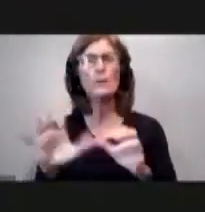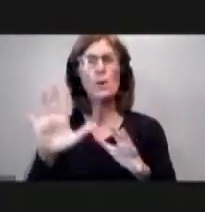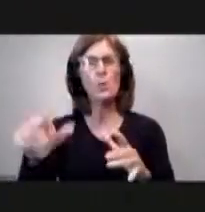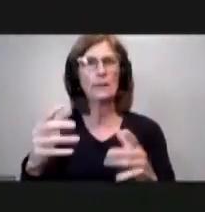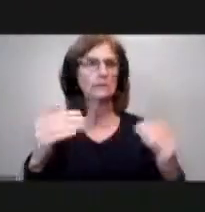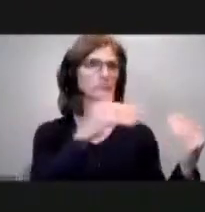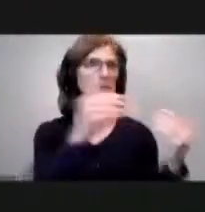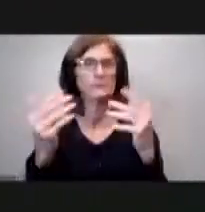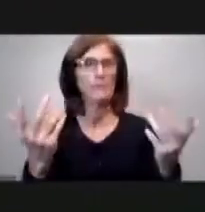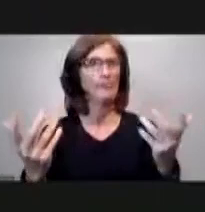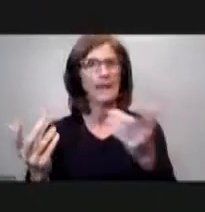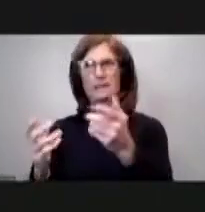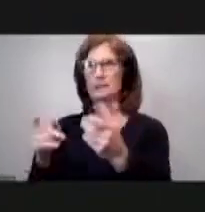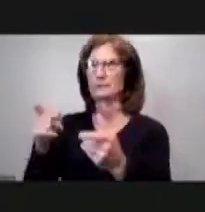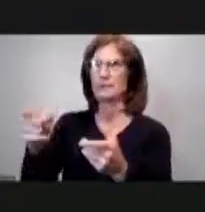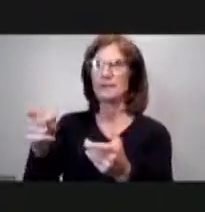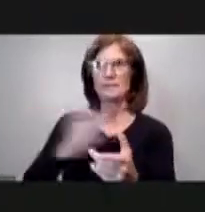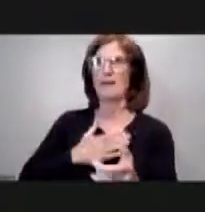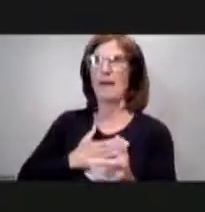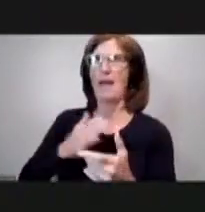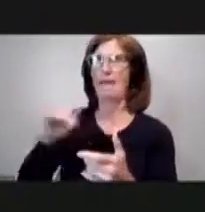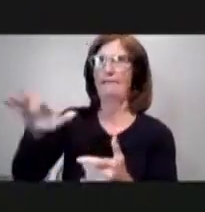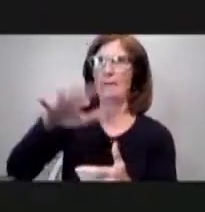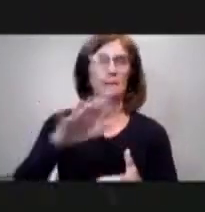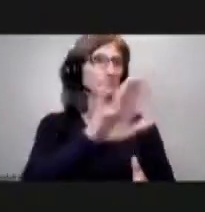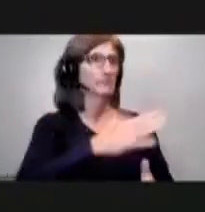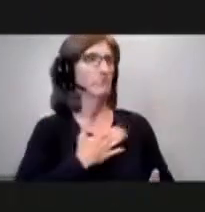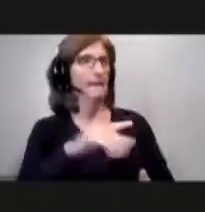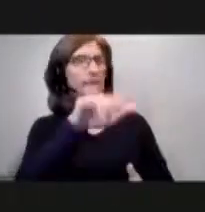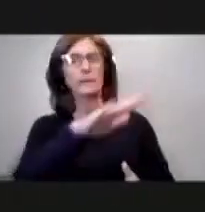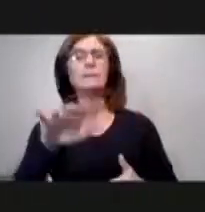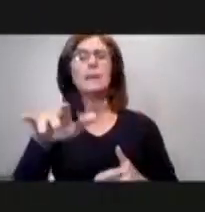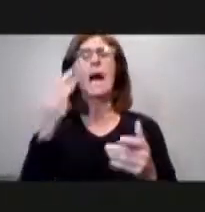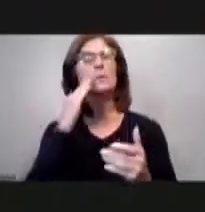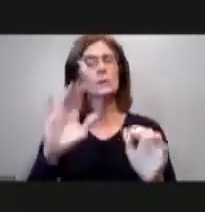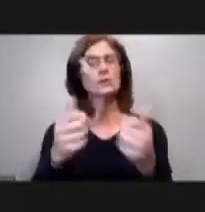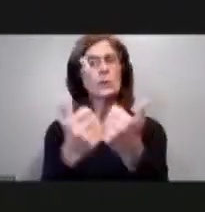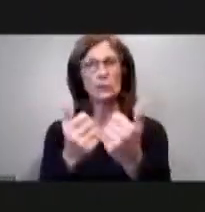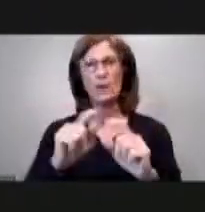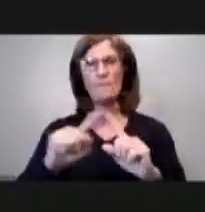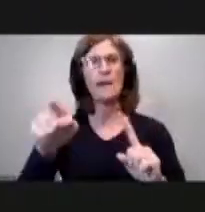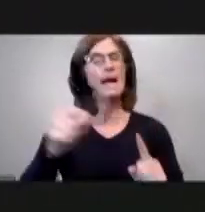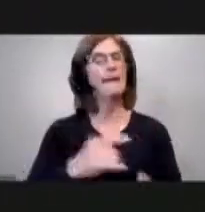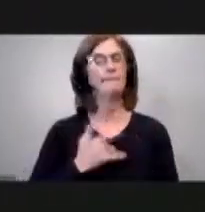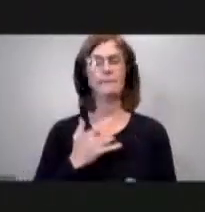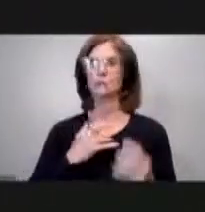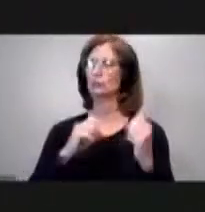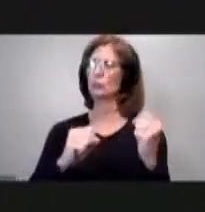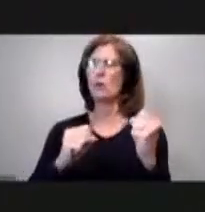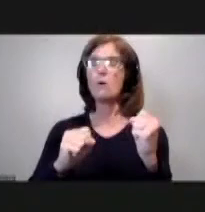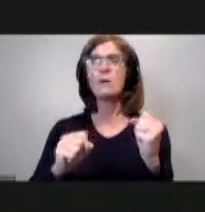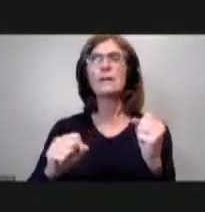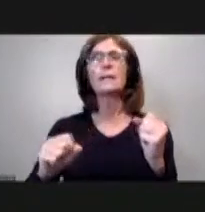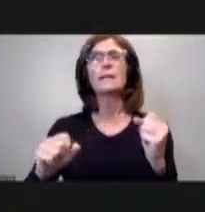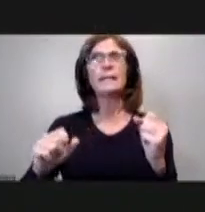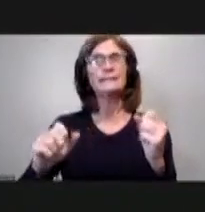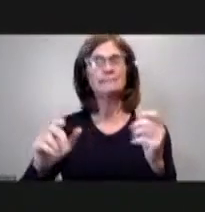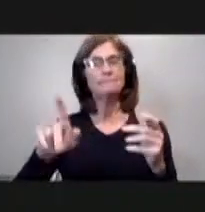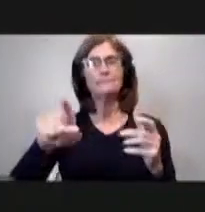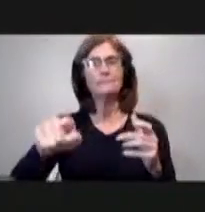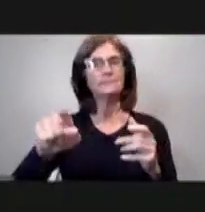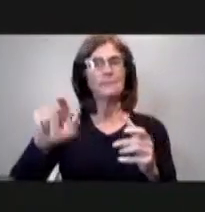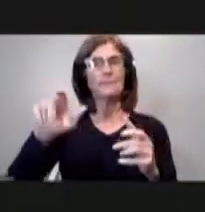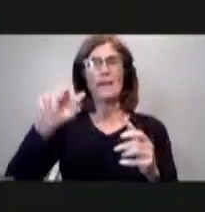and so and i know you're it's a challenge for you and a challenge for your department but i also think that it's not i also feel like the the athletic